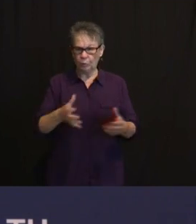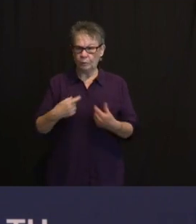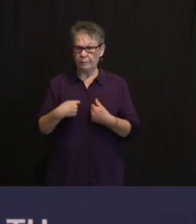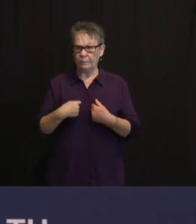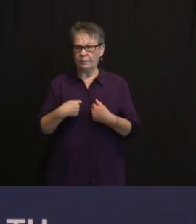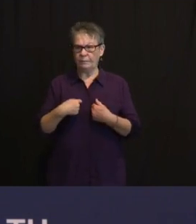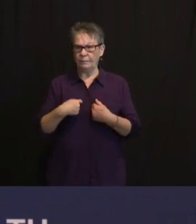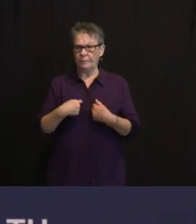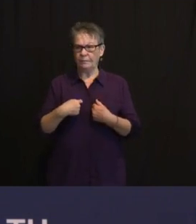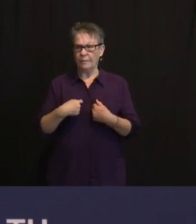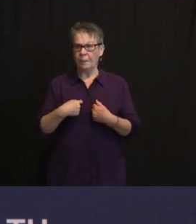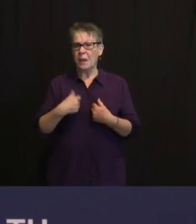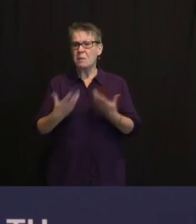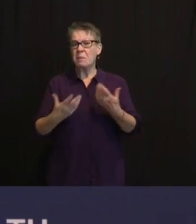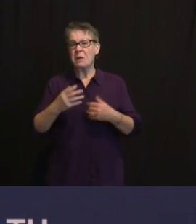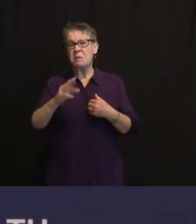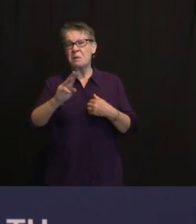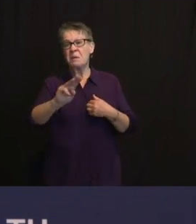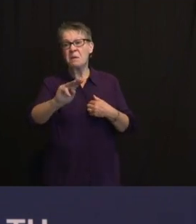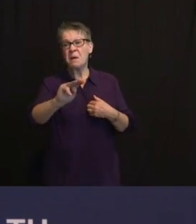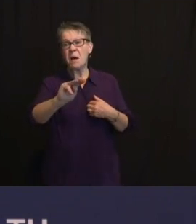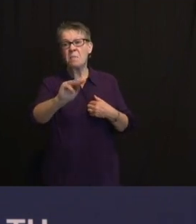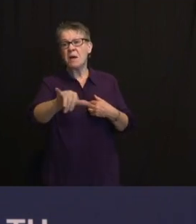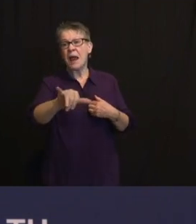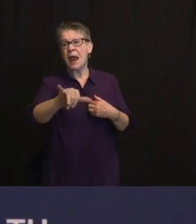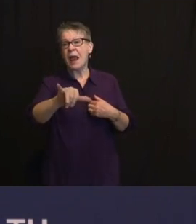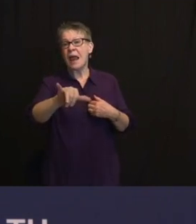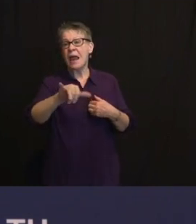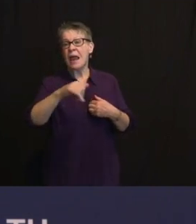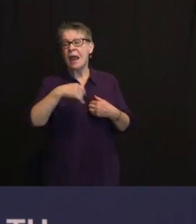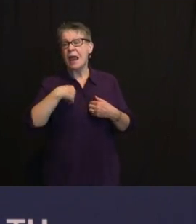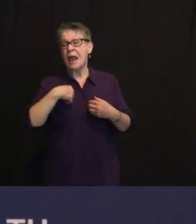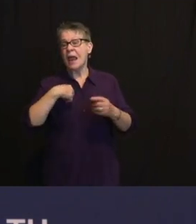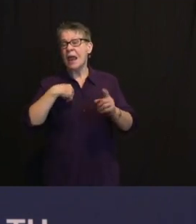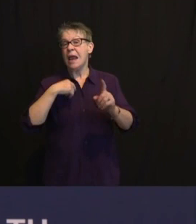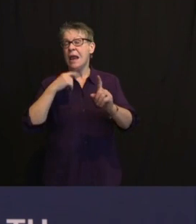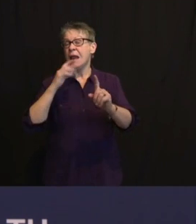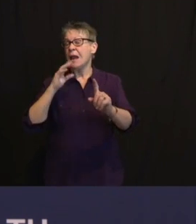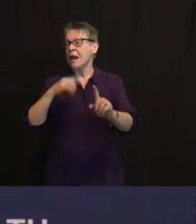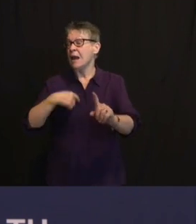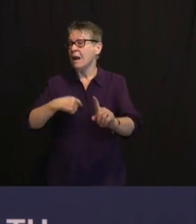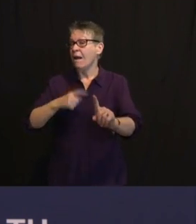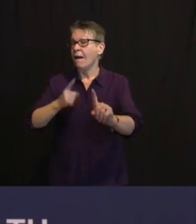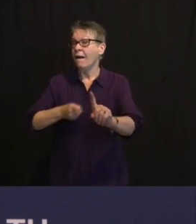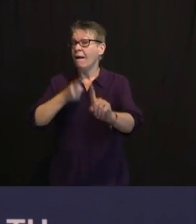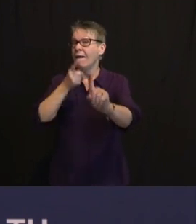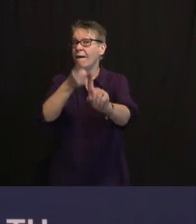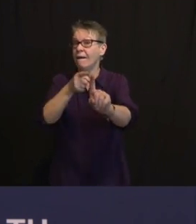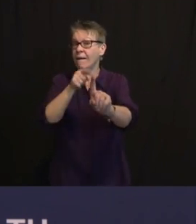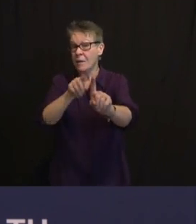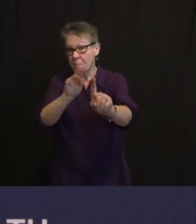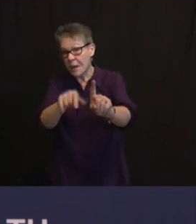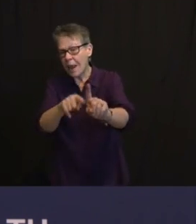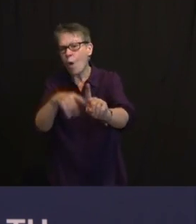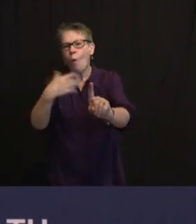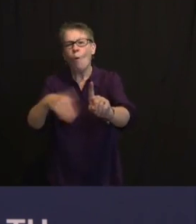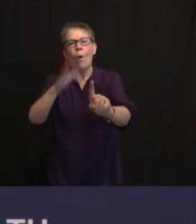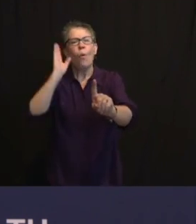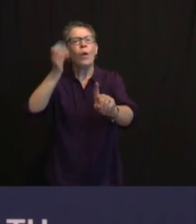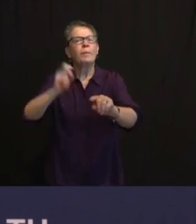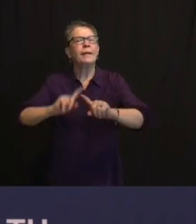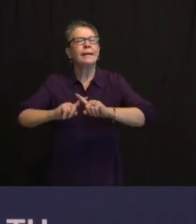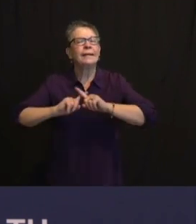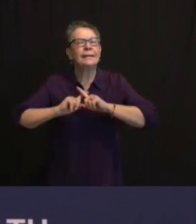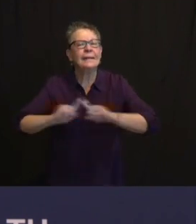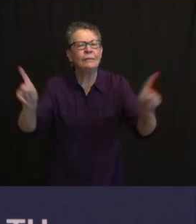YOU GET A COUPLE OF MONTHS FROM NOW, WE'RE A WHOLE DIFFERENT BALL GAME. MIKE, IS THAT YOU? GOOD AFTERNOON. GOOD AFTERNOON, GOVERNOR. THANK YOU. HOW DOES THE NUMBER